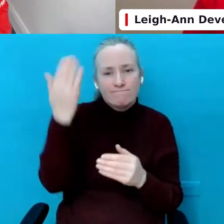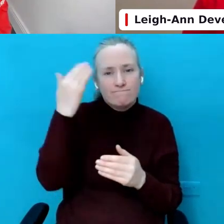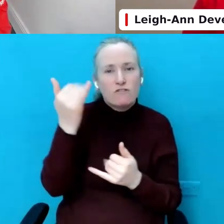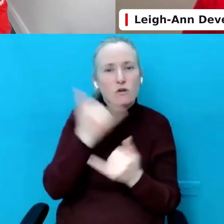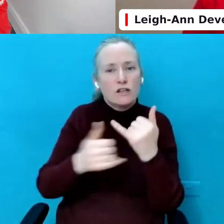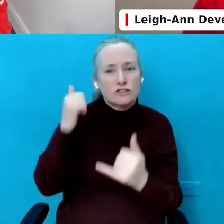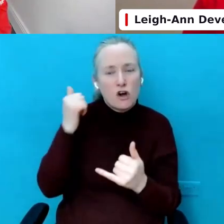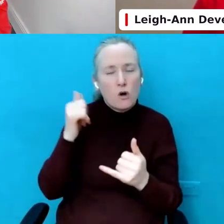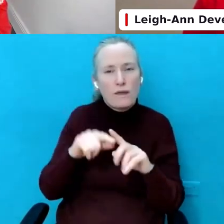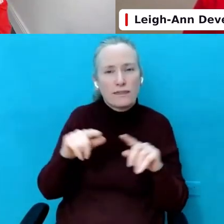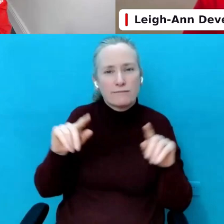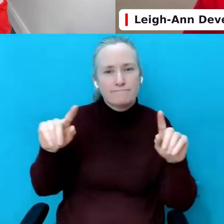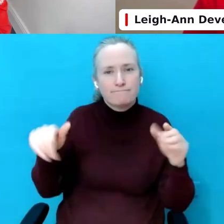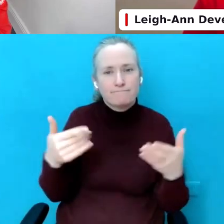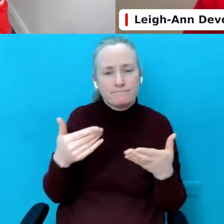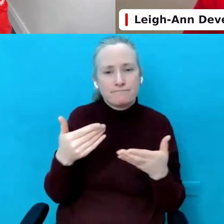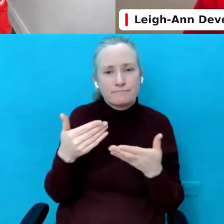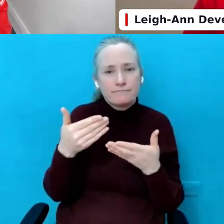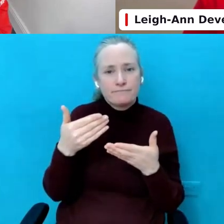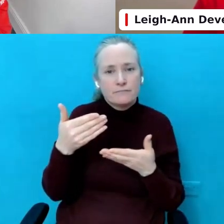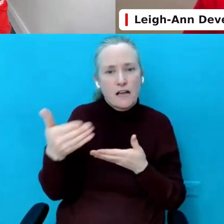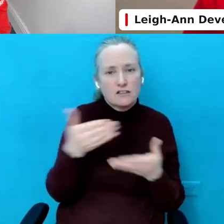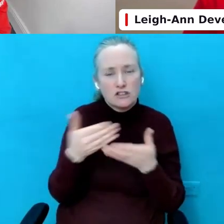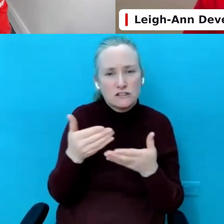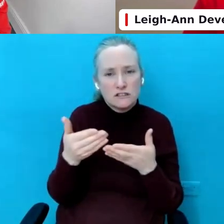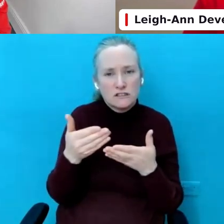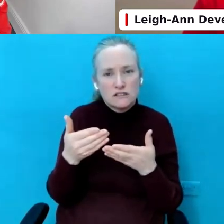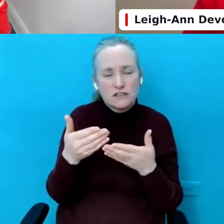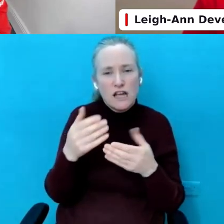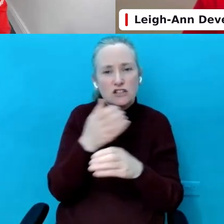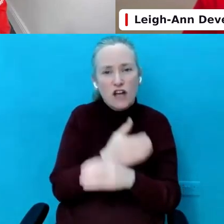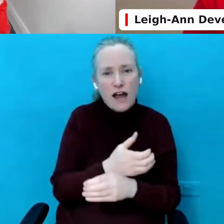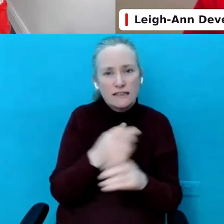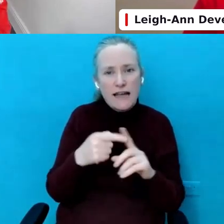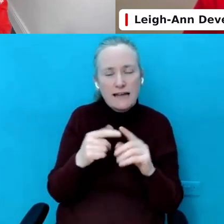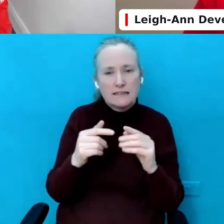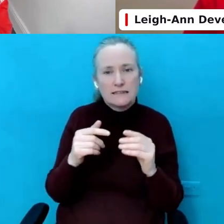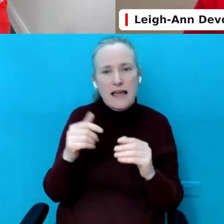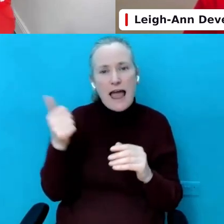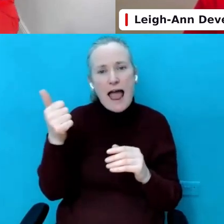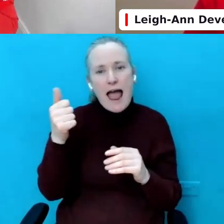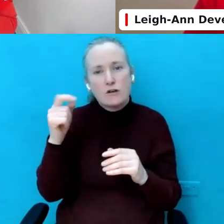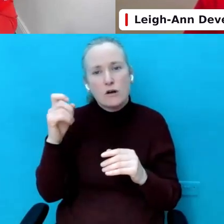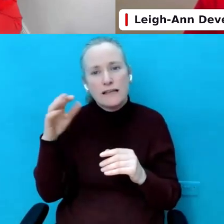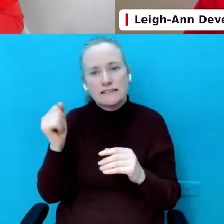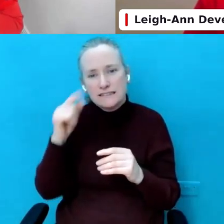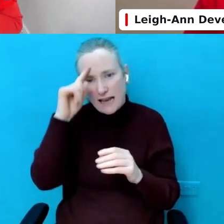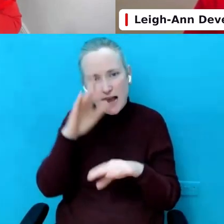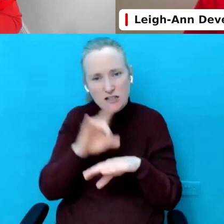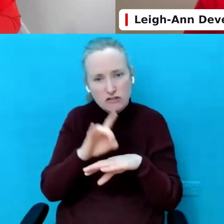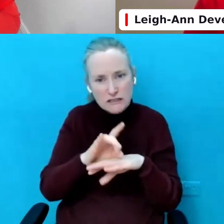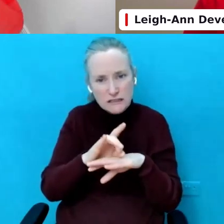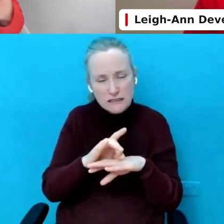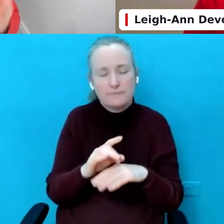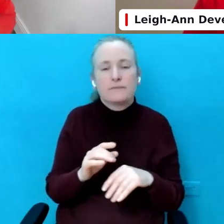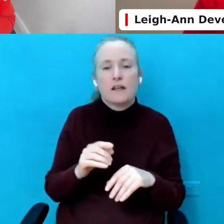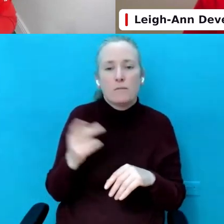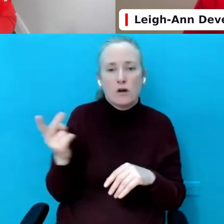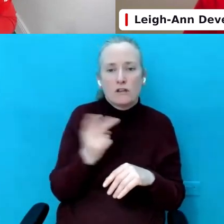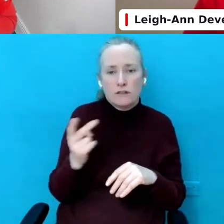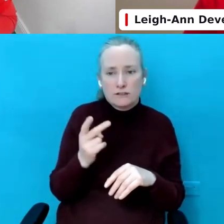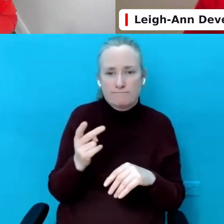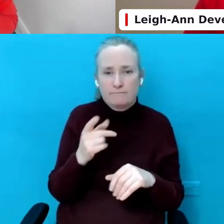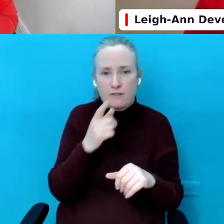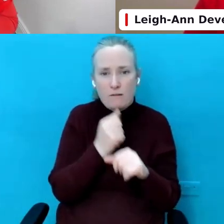child and adolescent psychiatrist, Dr. Michelle Mulcahy, and we co-presented on Internet